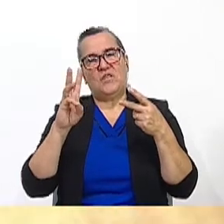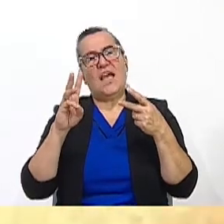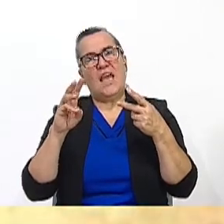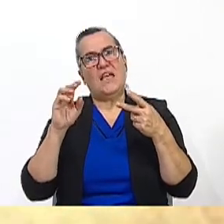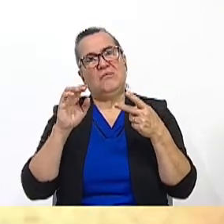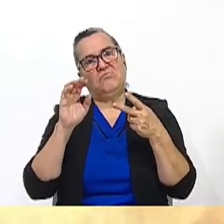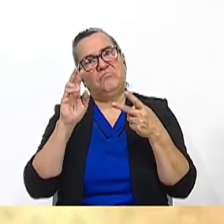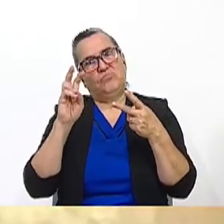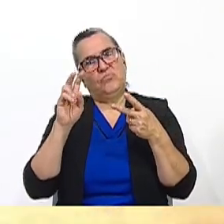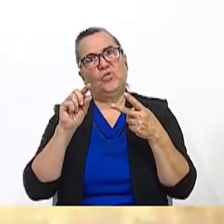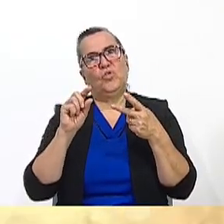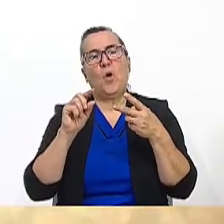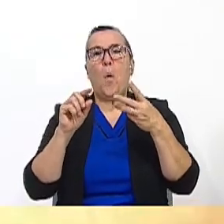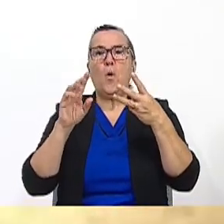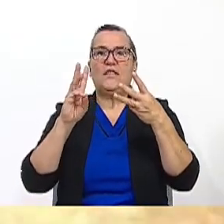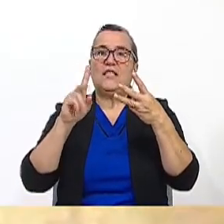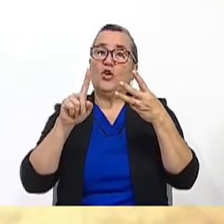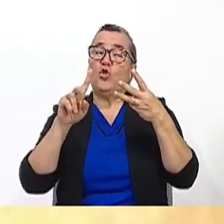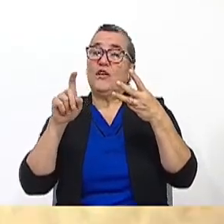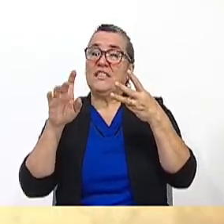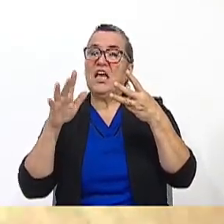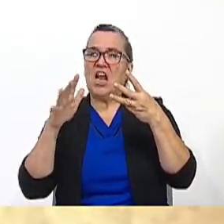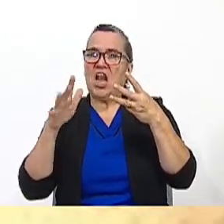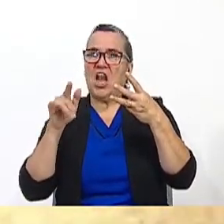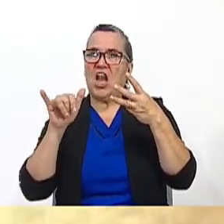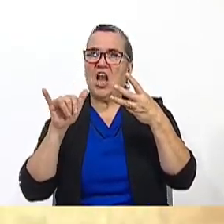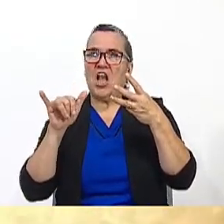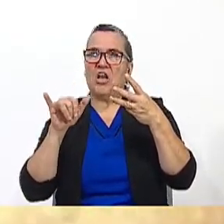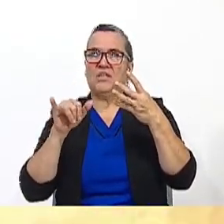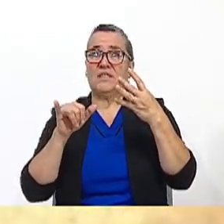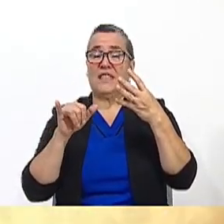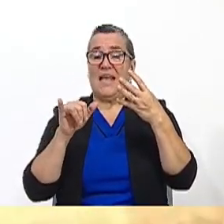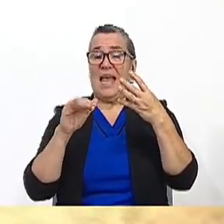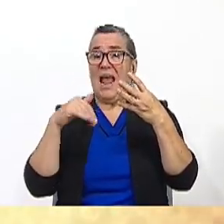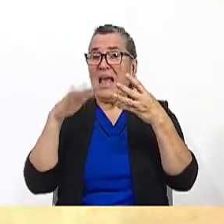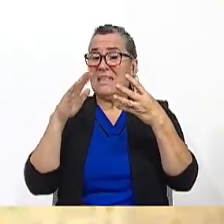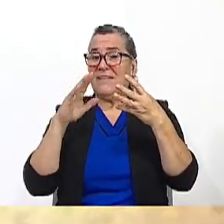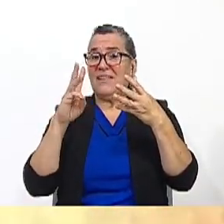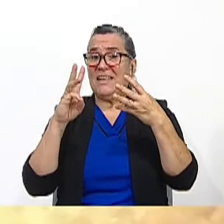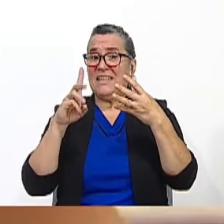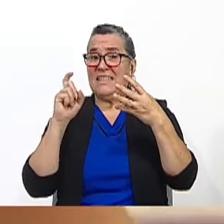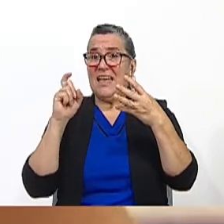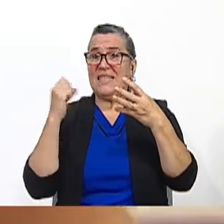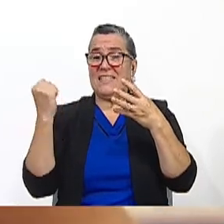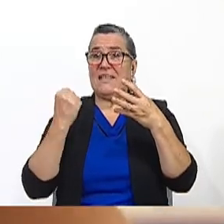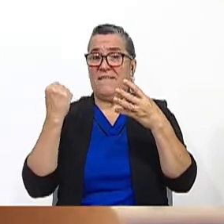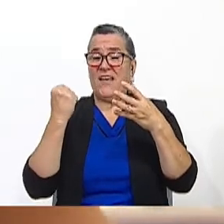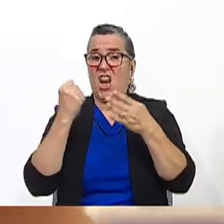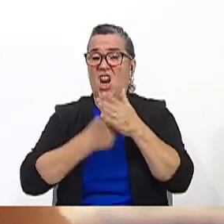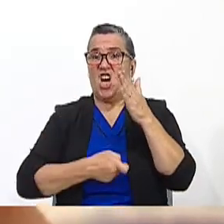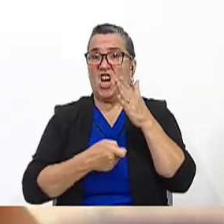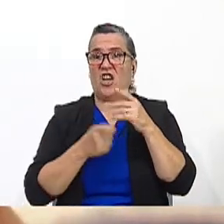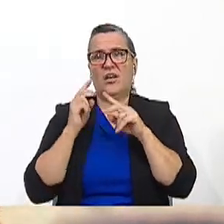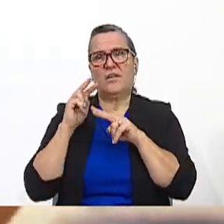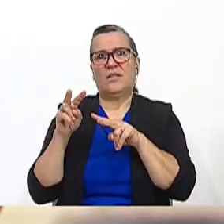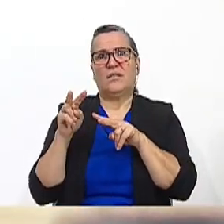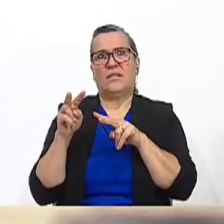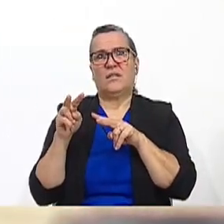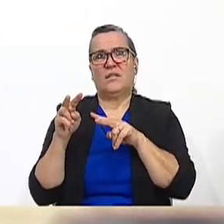60 to 100, you have a moderate case of nomophobia. Any score over 100, it's severe. You ready to see your score? Okay.